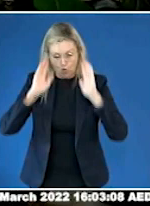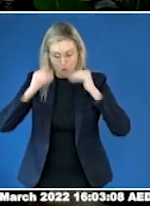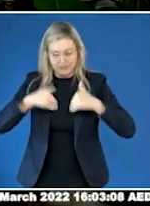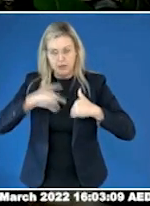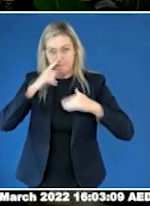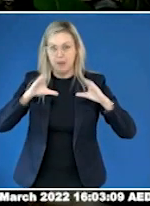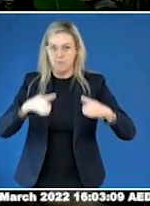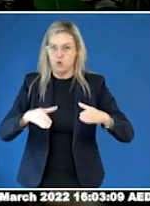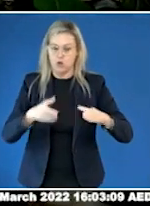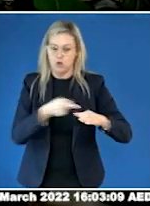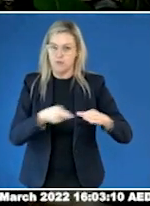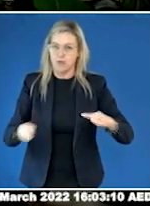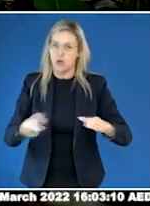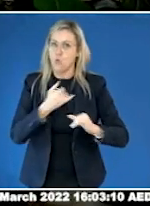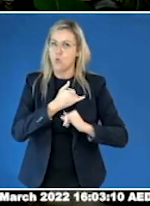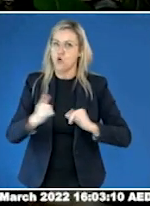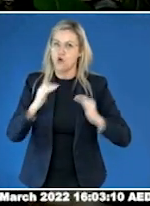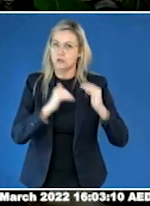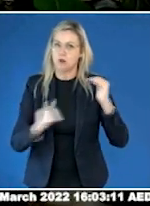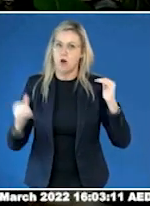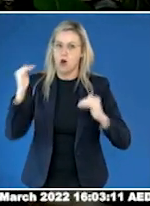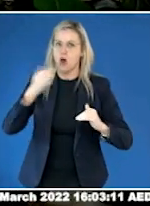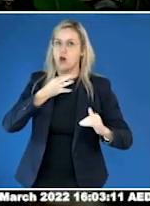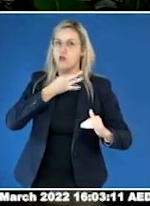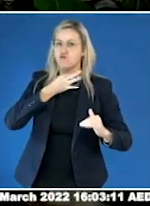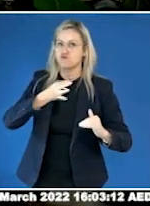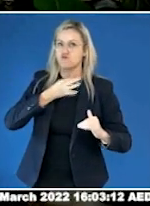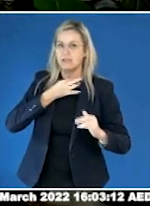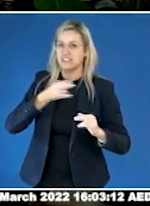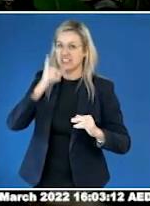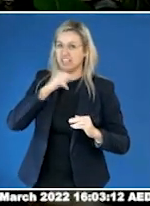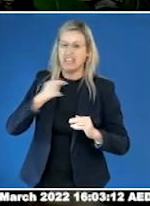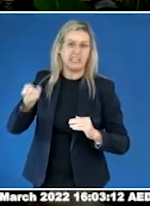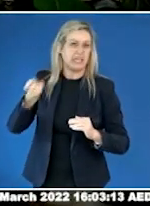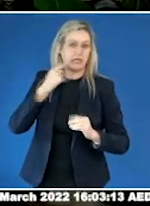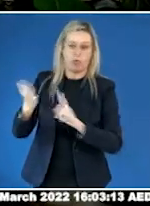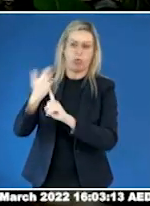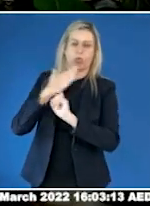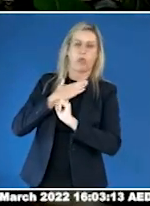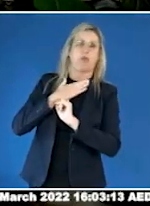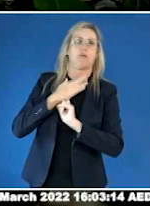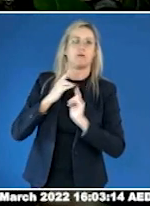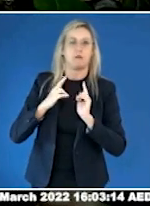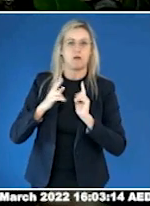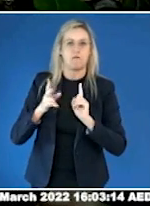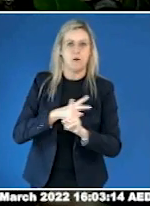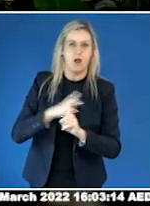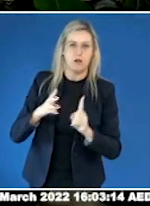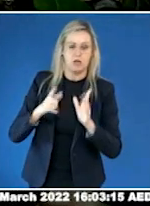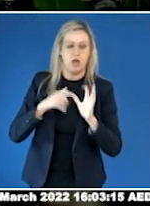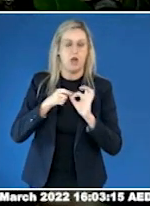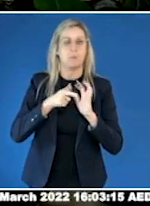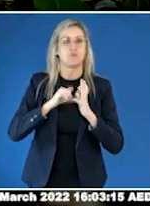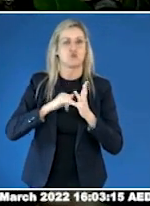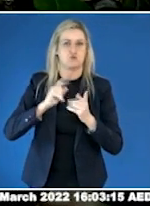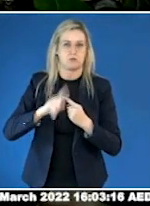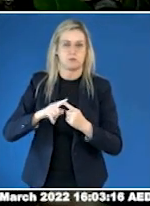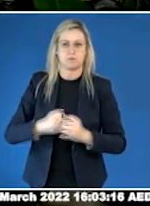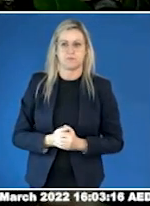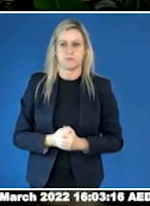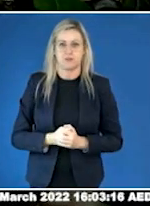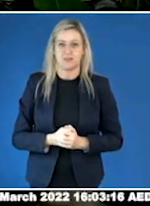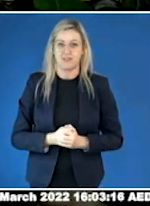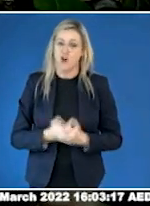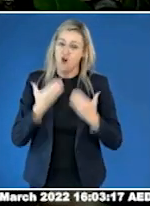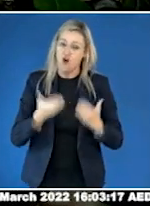of vulnerabilities that put them at a risk of becoming victims of violence and abuse. We are typically undiagnosed and late